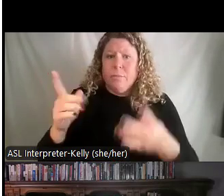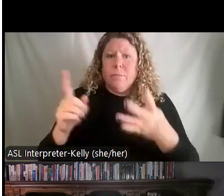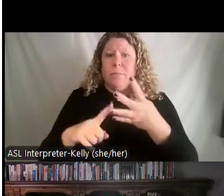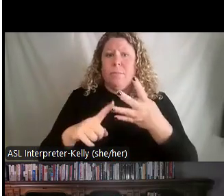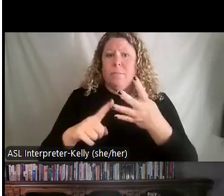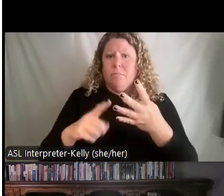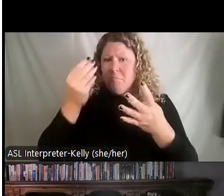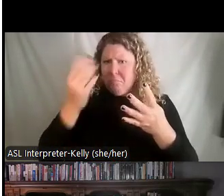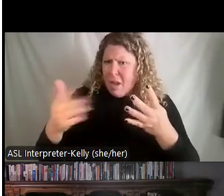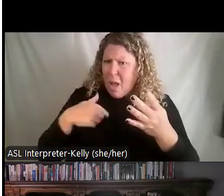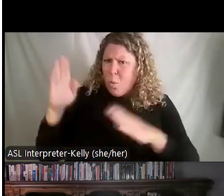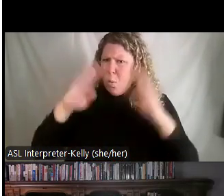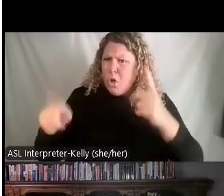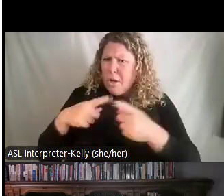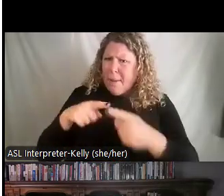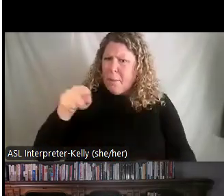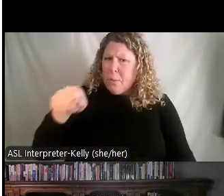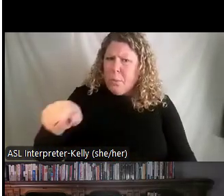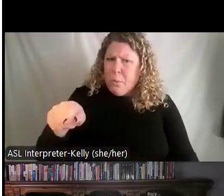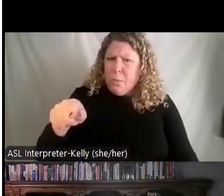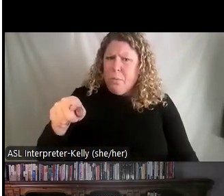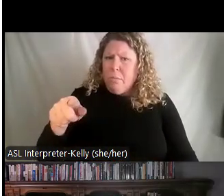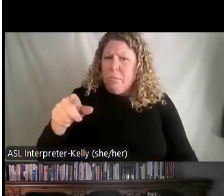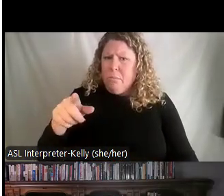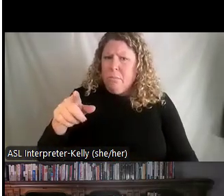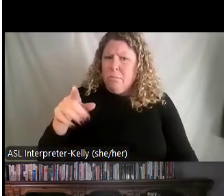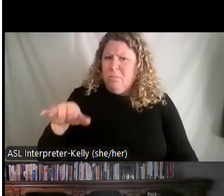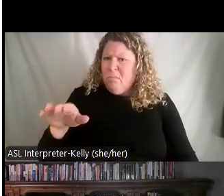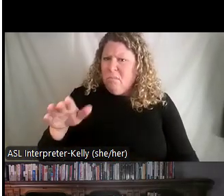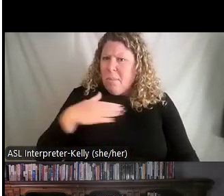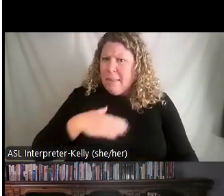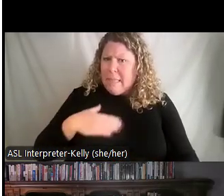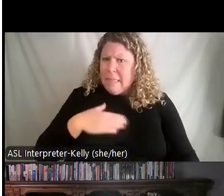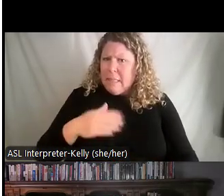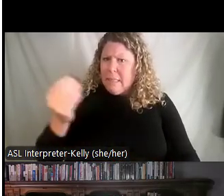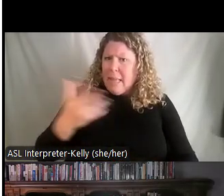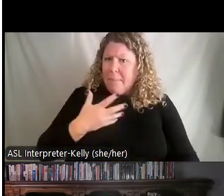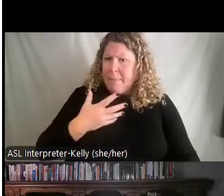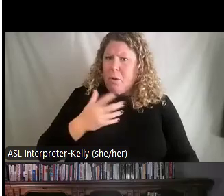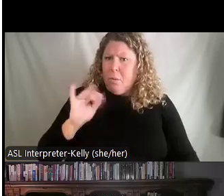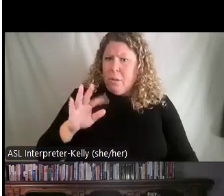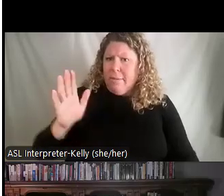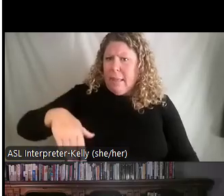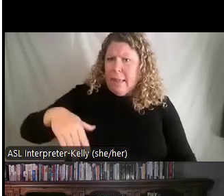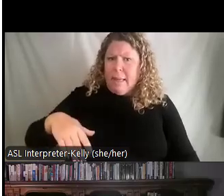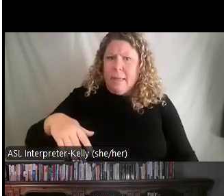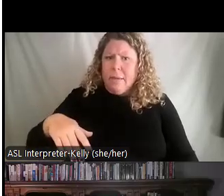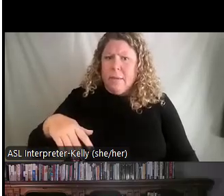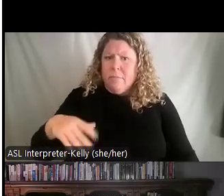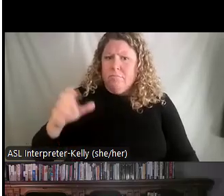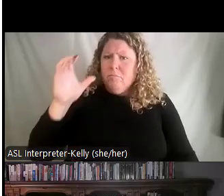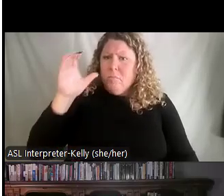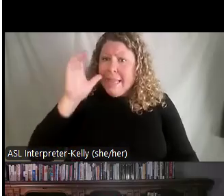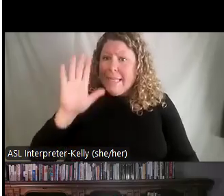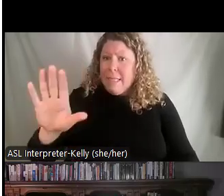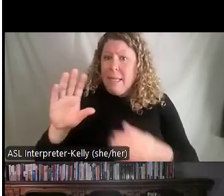C, tell them that you were worried about them and convince them of the importance of letting you know if they're running late, listen to their side